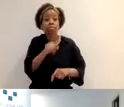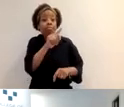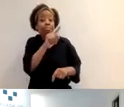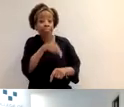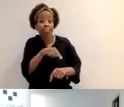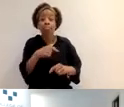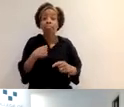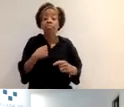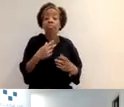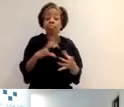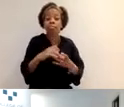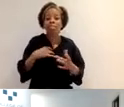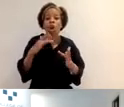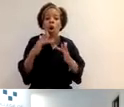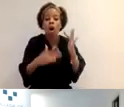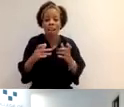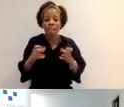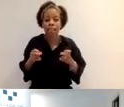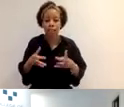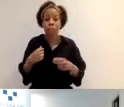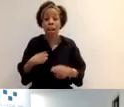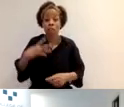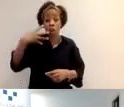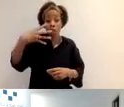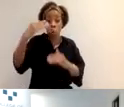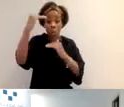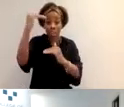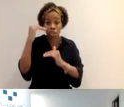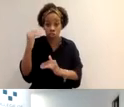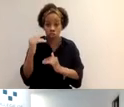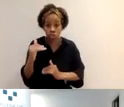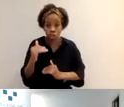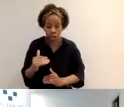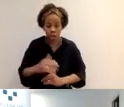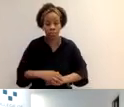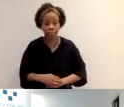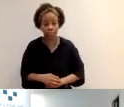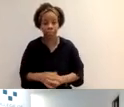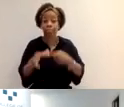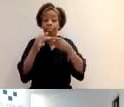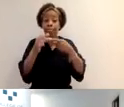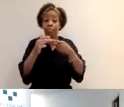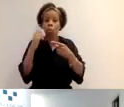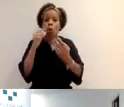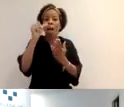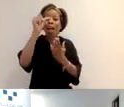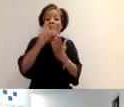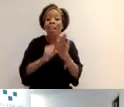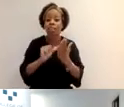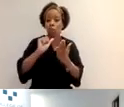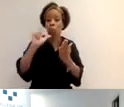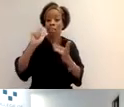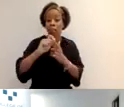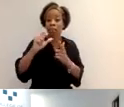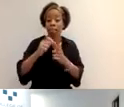online system, which is broken into four sections. First and foremost is a list of your CPD activities over the two year period.